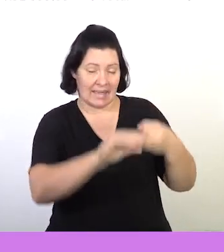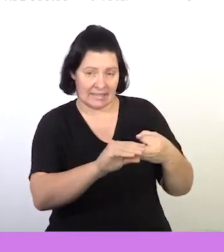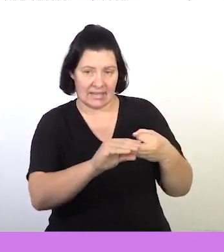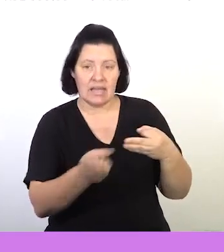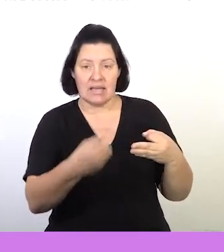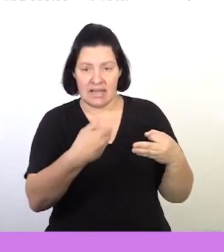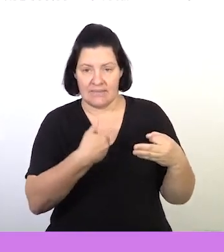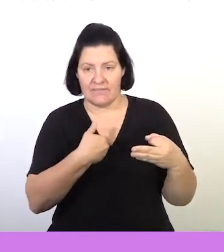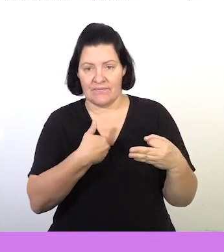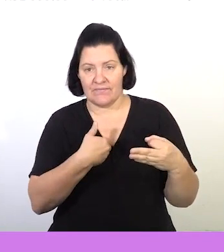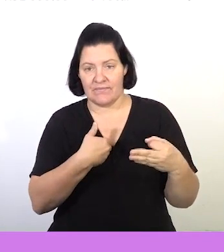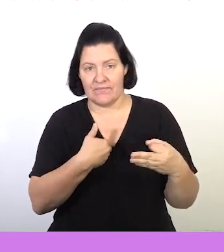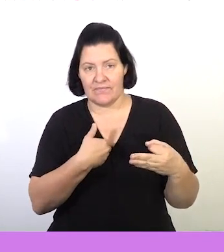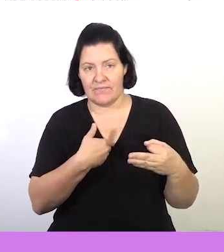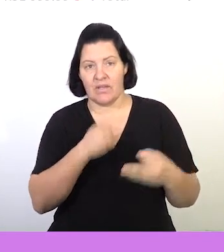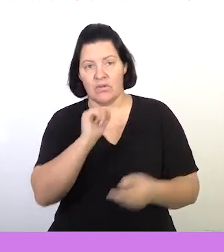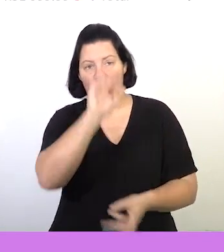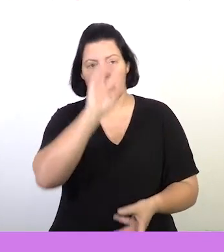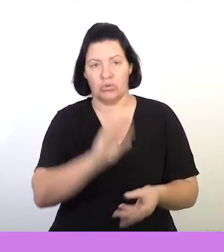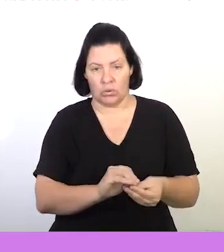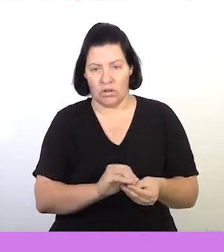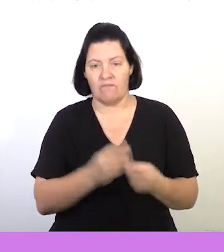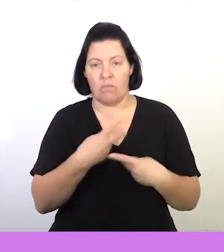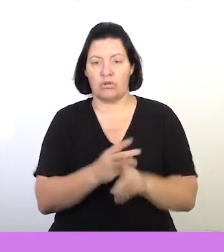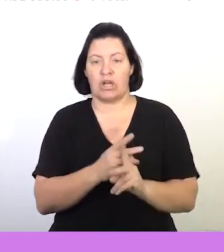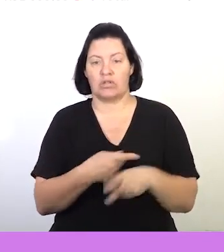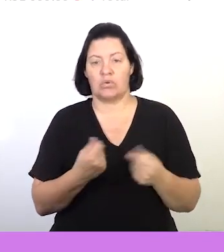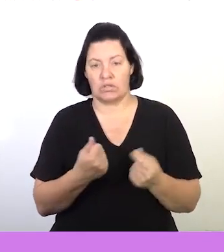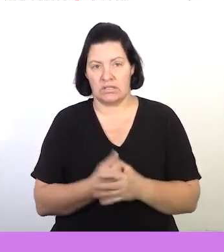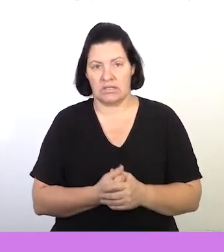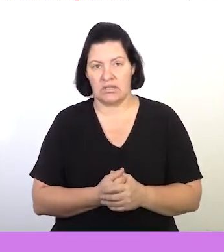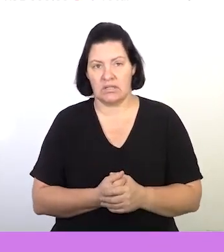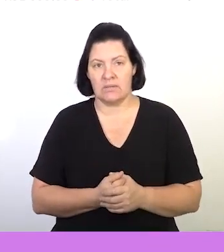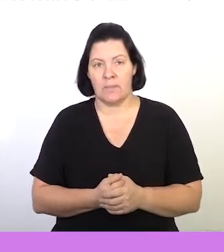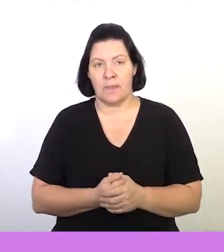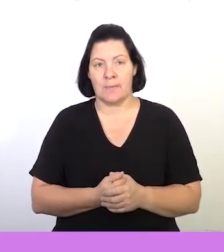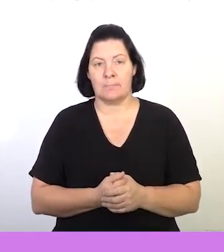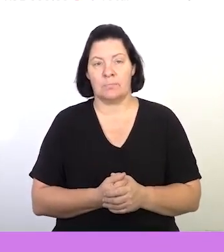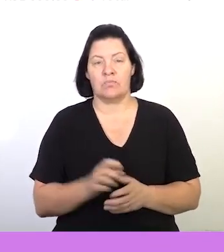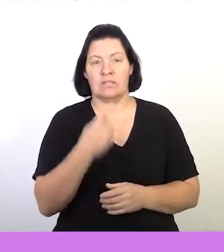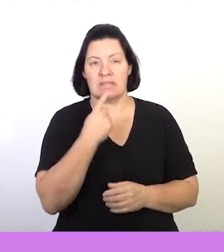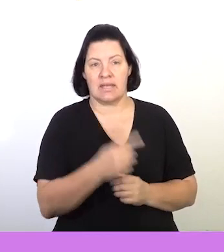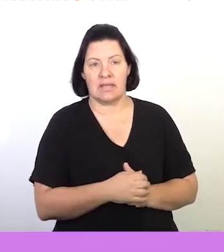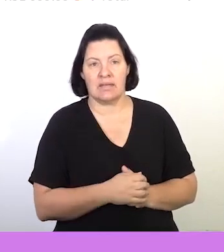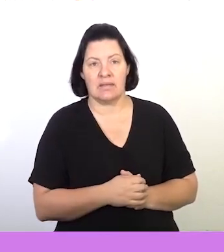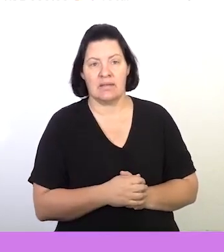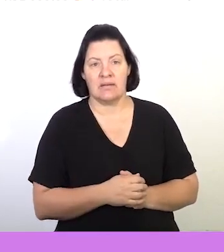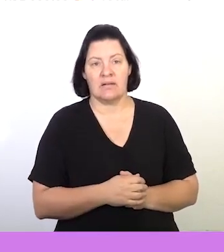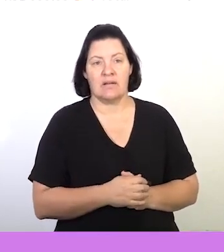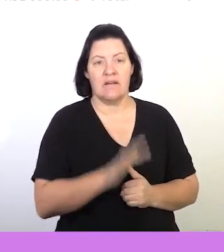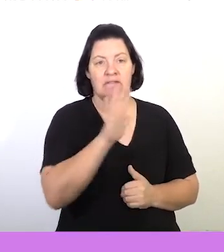them together they should give you your total for the production cost. let's quickly look at this one by saying